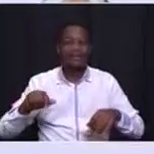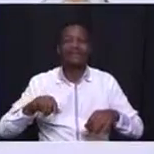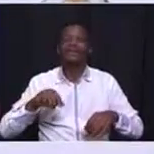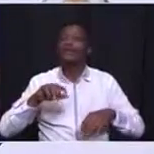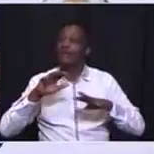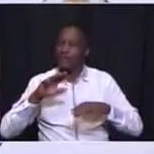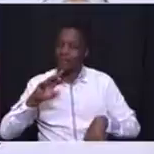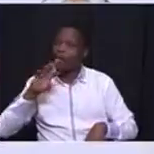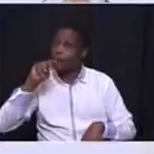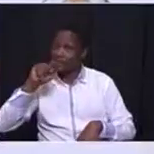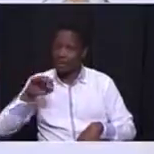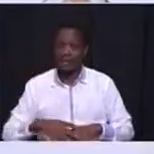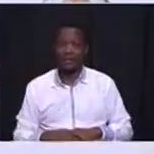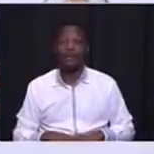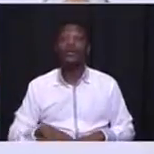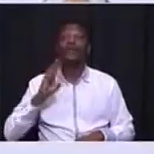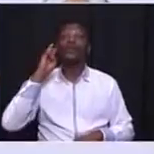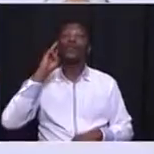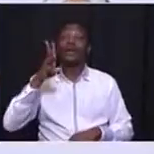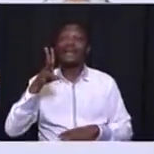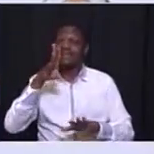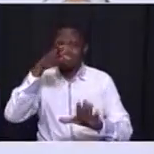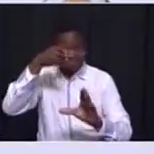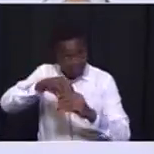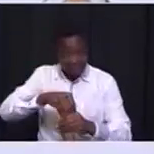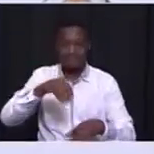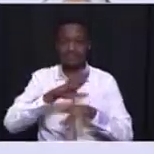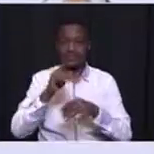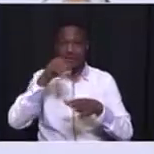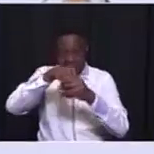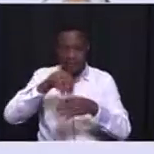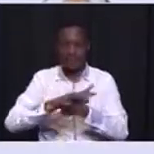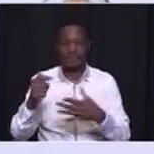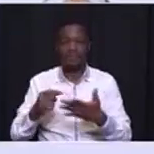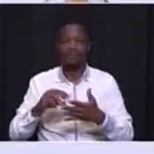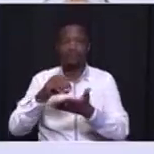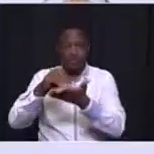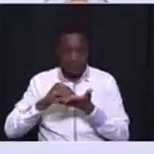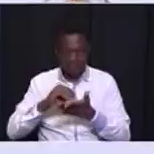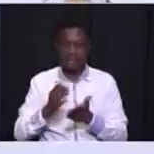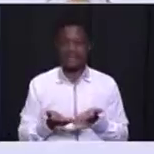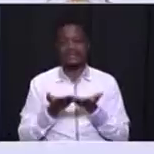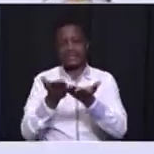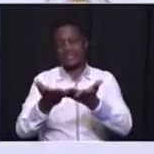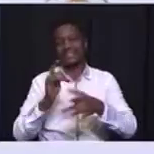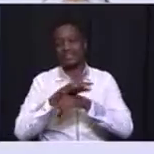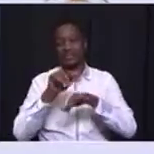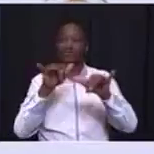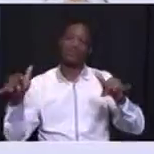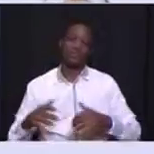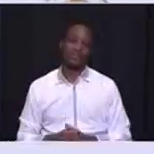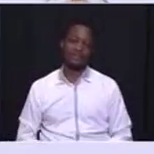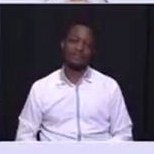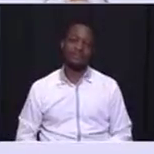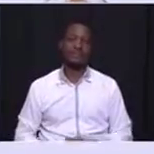Midval we will intervene there decisively to bring back service delivery in those municipalities